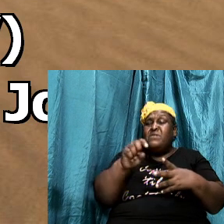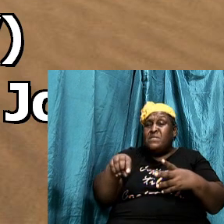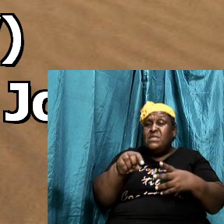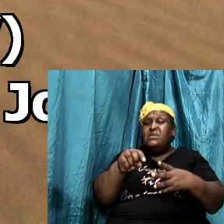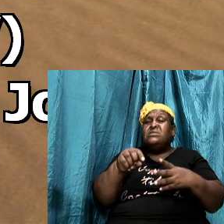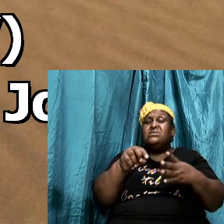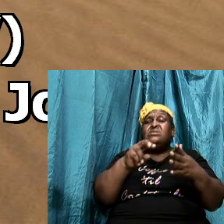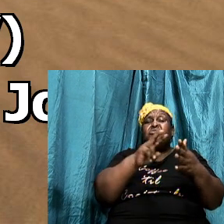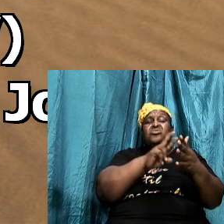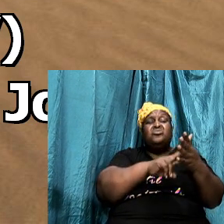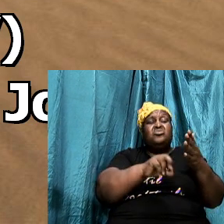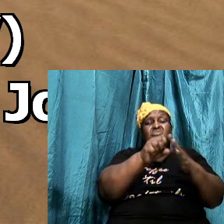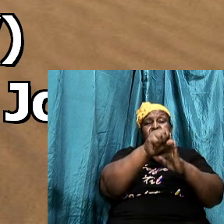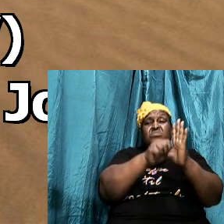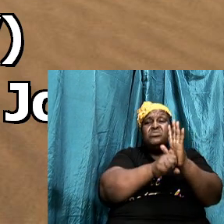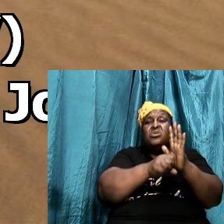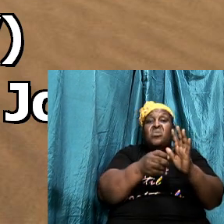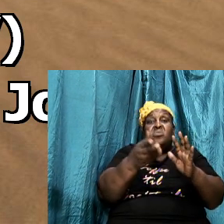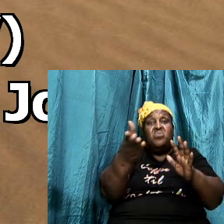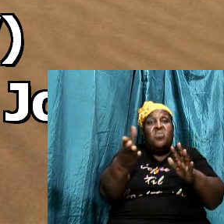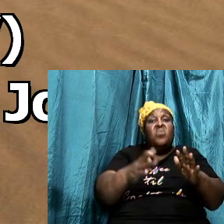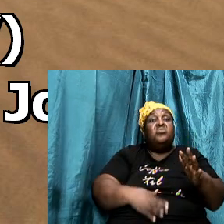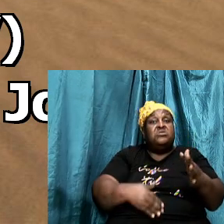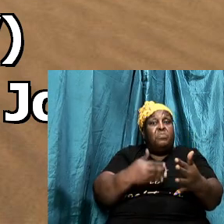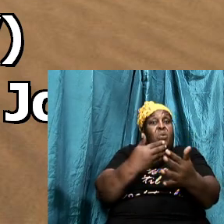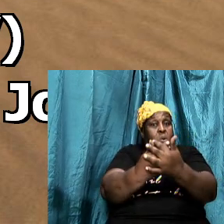tell us that those who are born